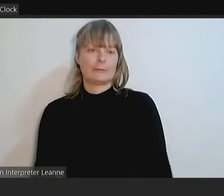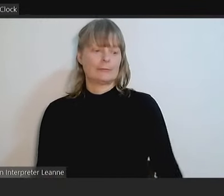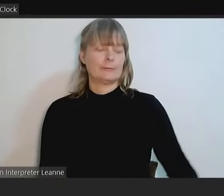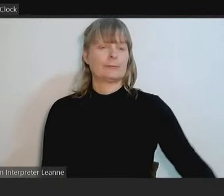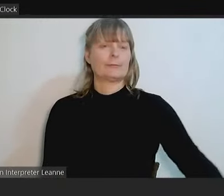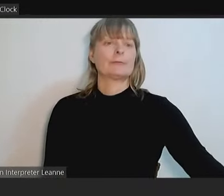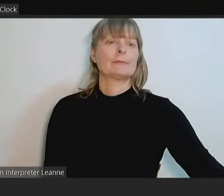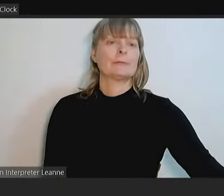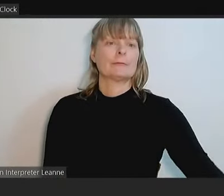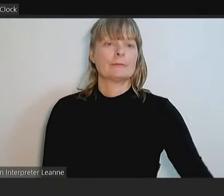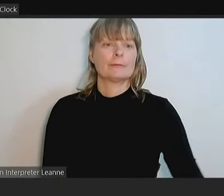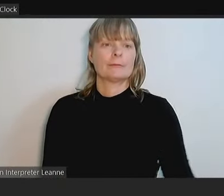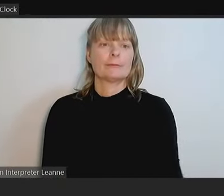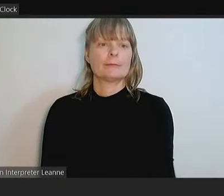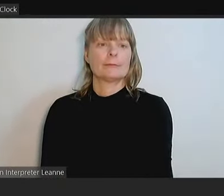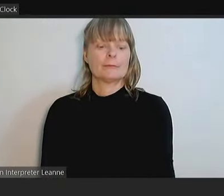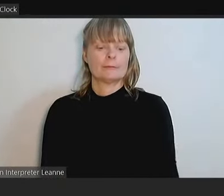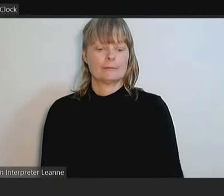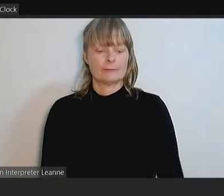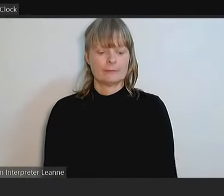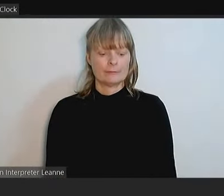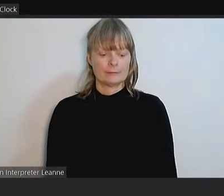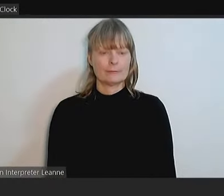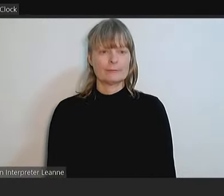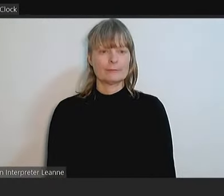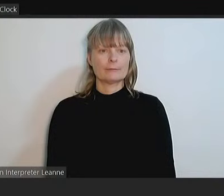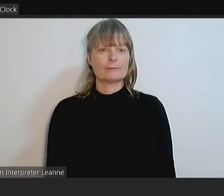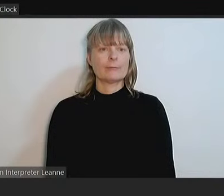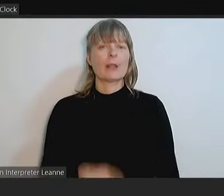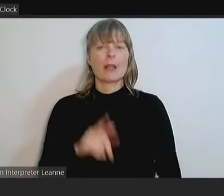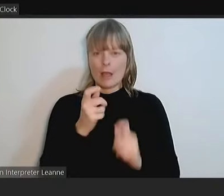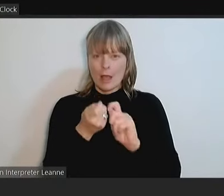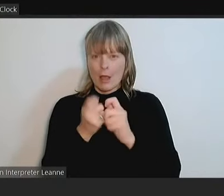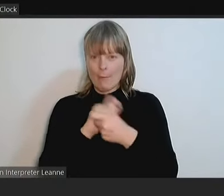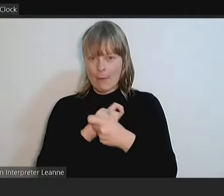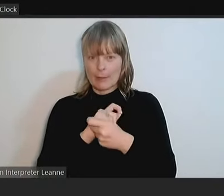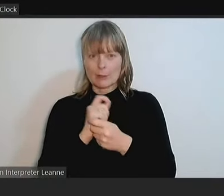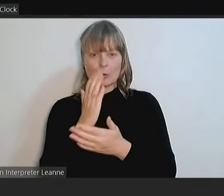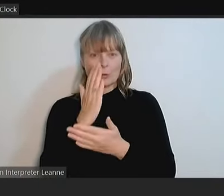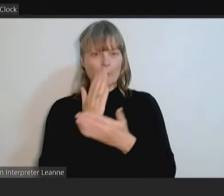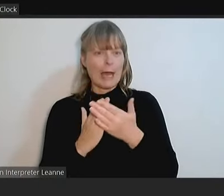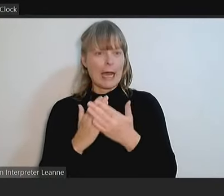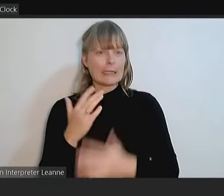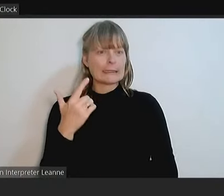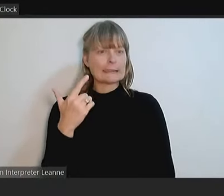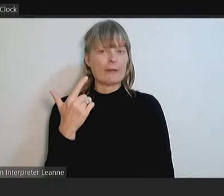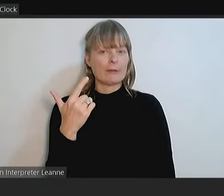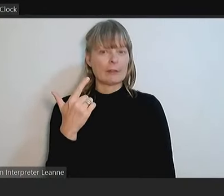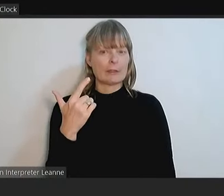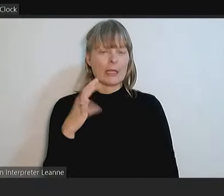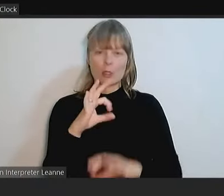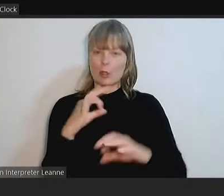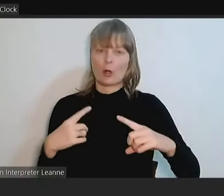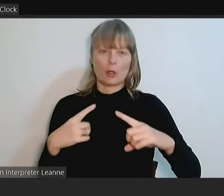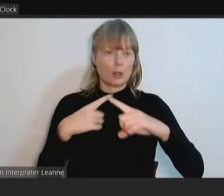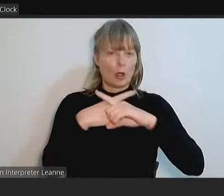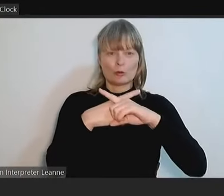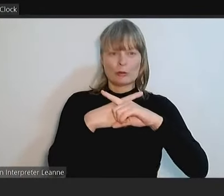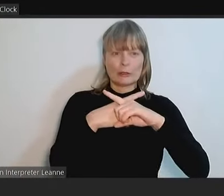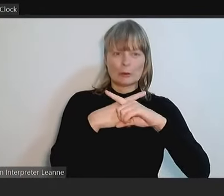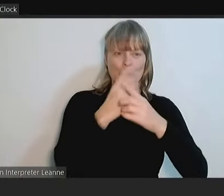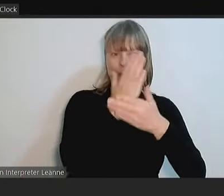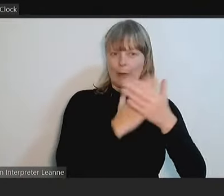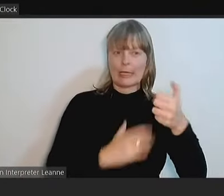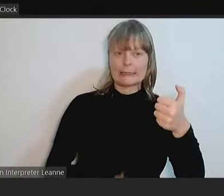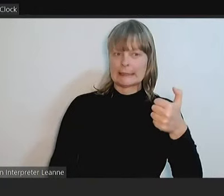Note the removal. Three minutes. So this is an amendment to part seven. So it's not in contrary to part six, which is just a